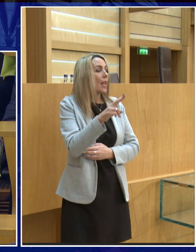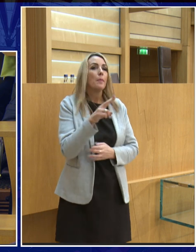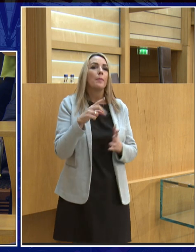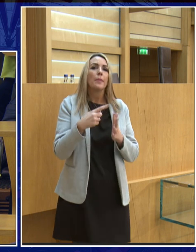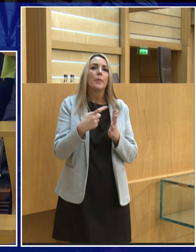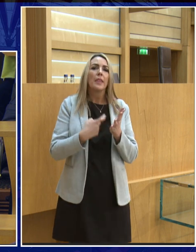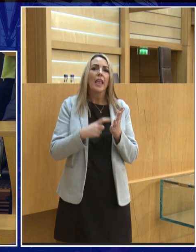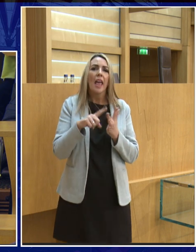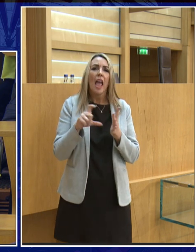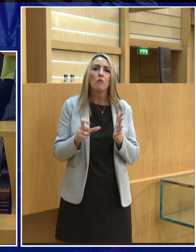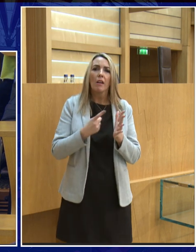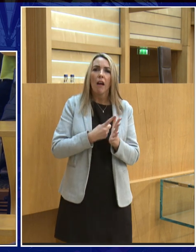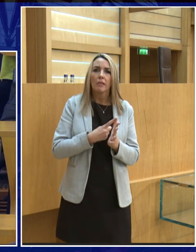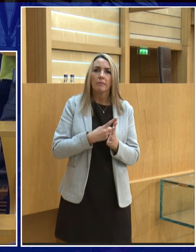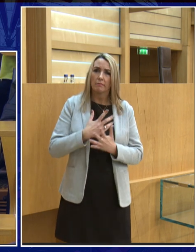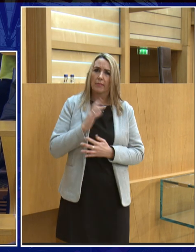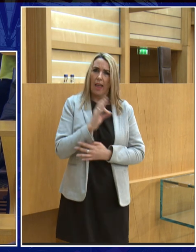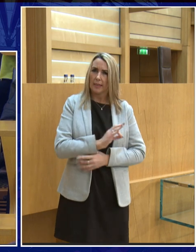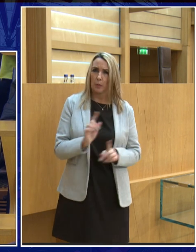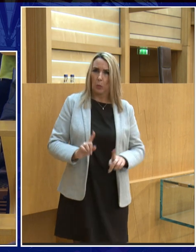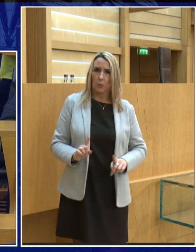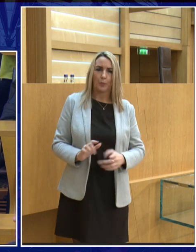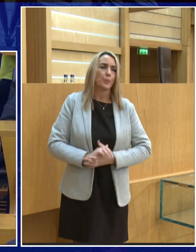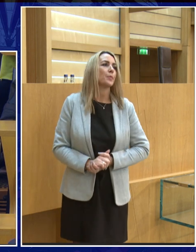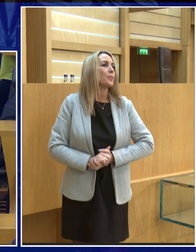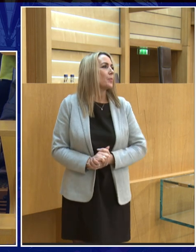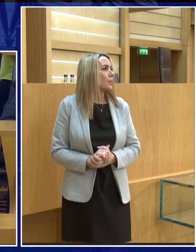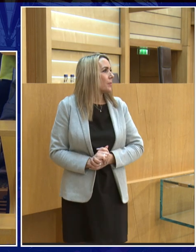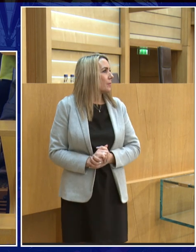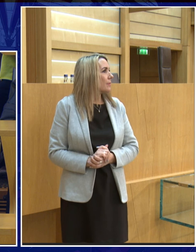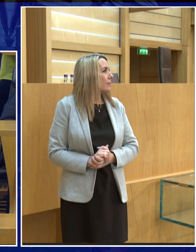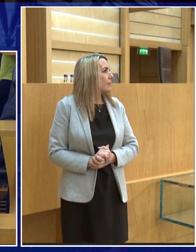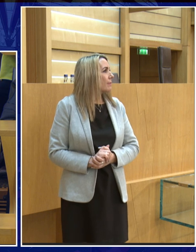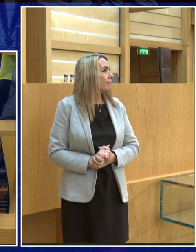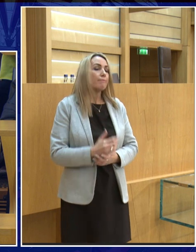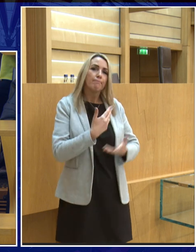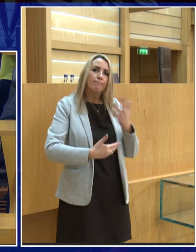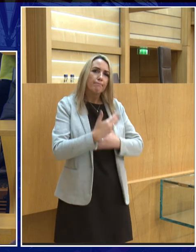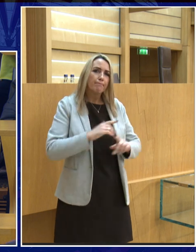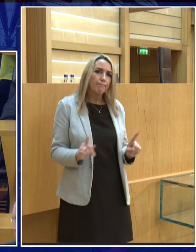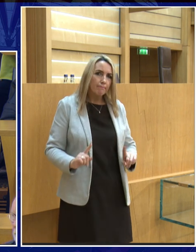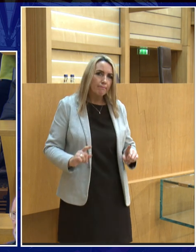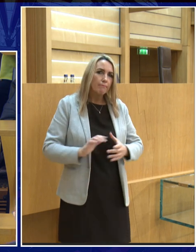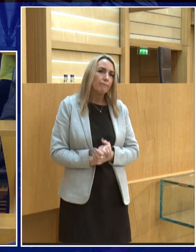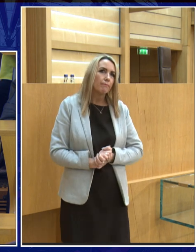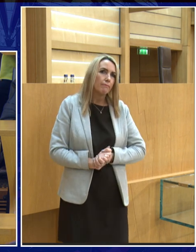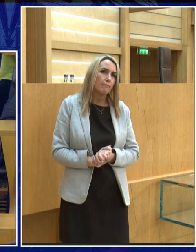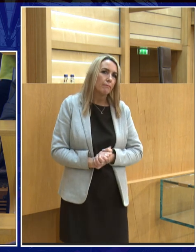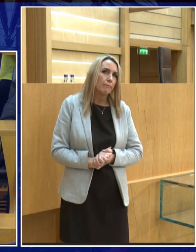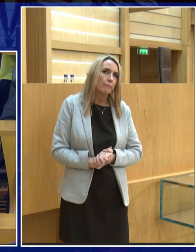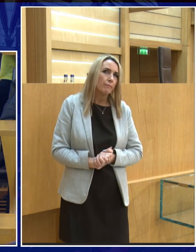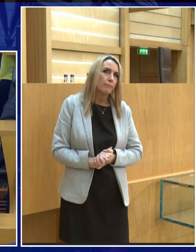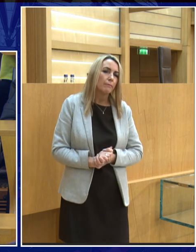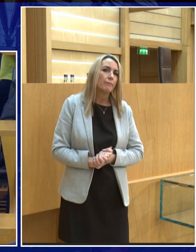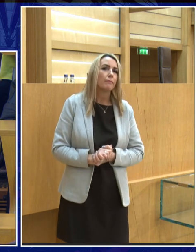erica erica there's your question I'll try not to fall over again right erica what's your question can you swim